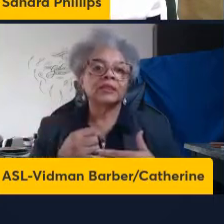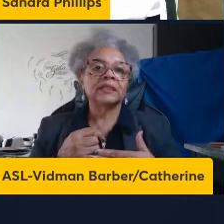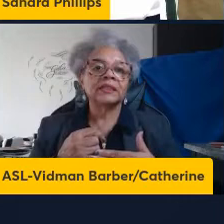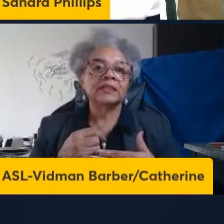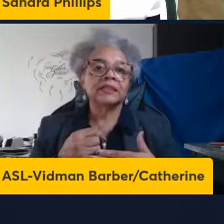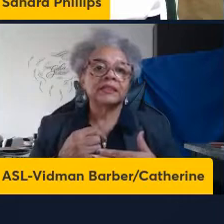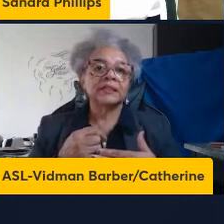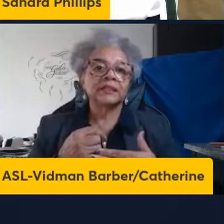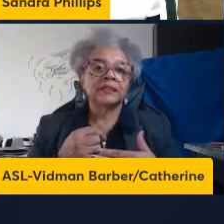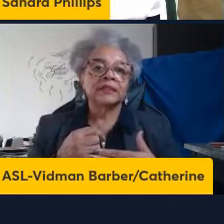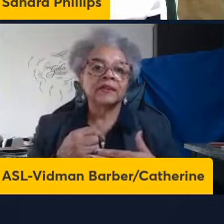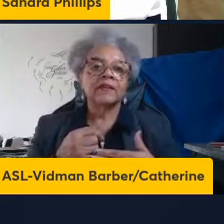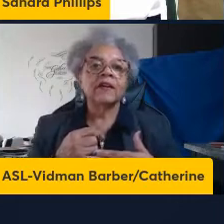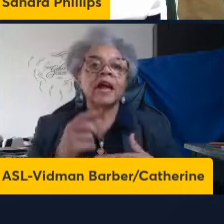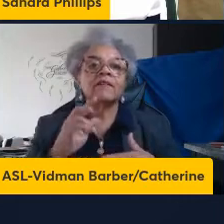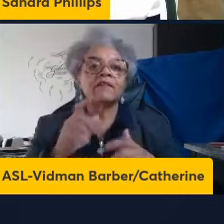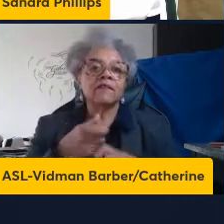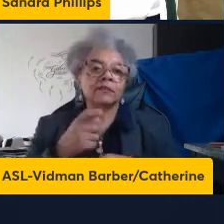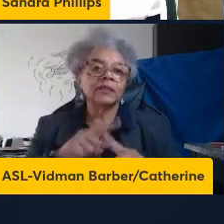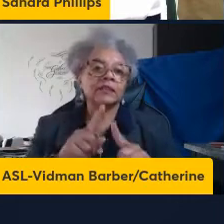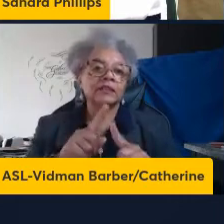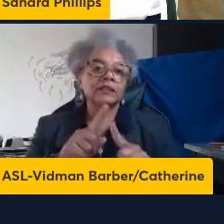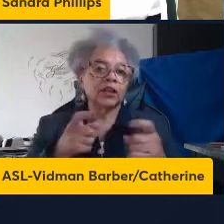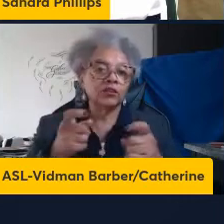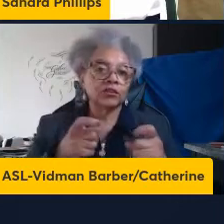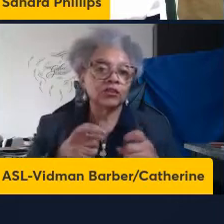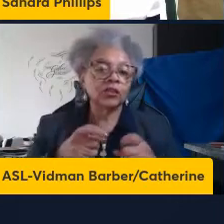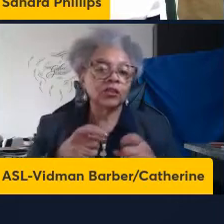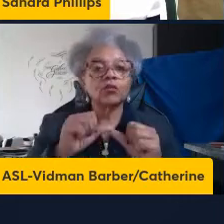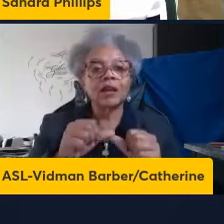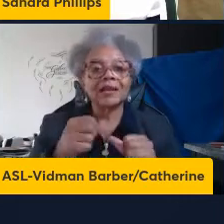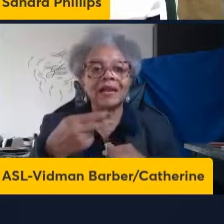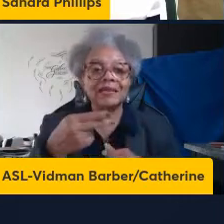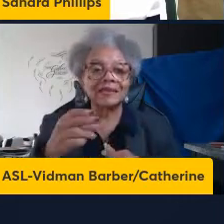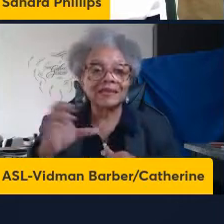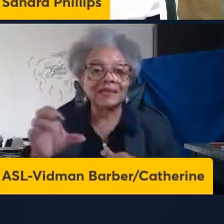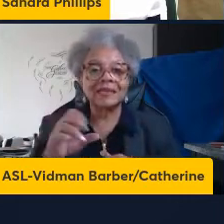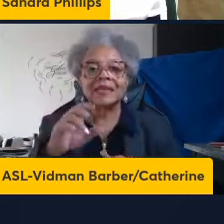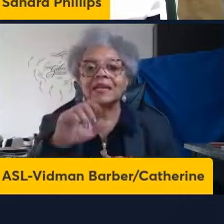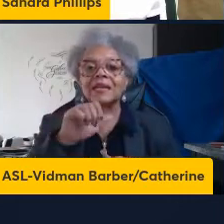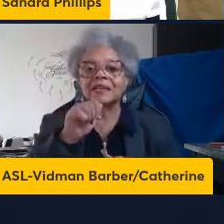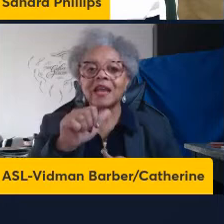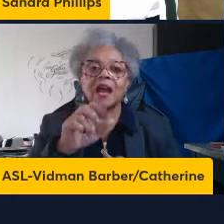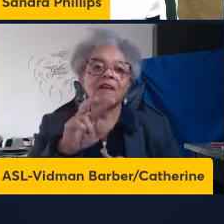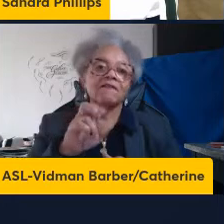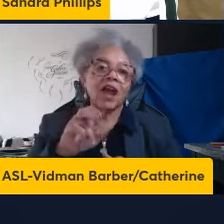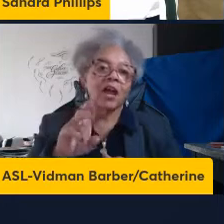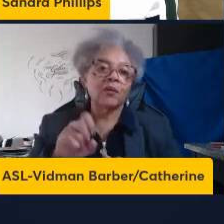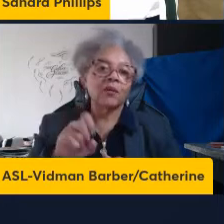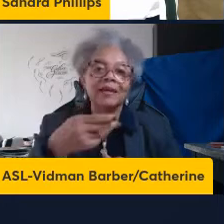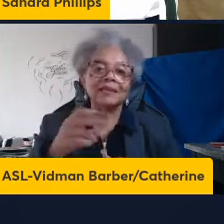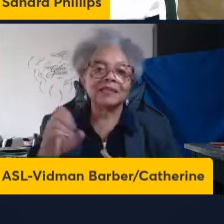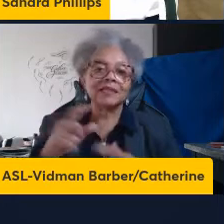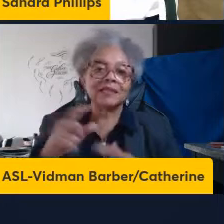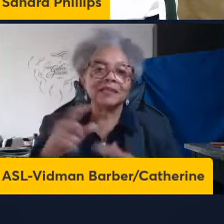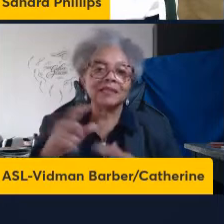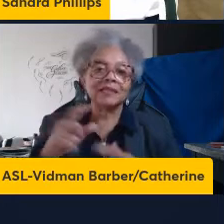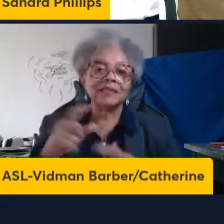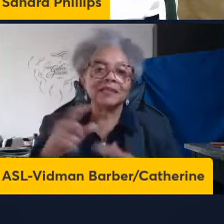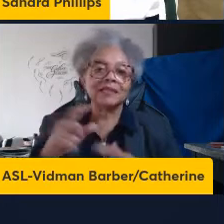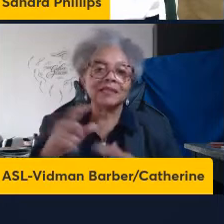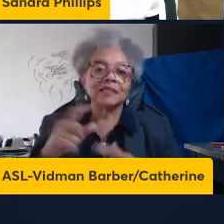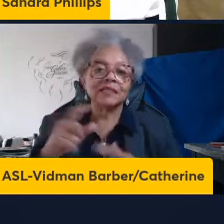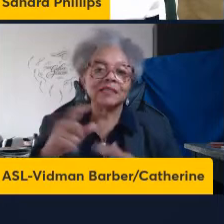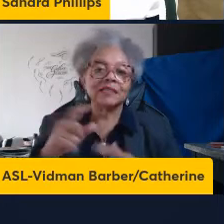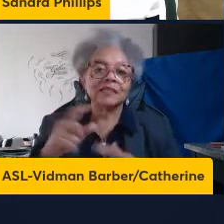from healthy controls, conic HBV-HCC, non-viral HCC, with a mix of tumor-associated antigens,